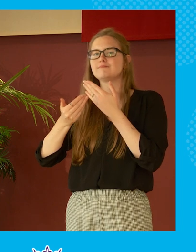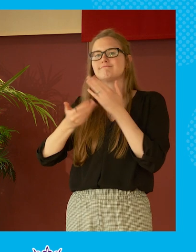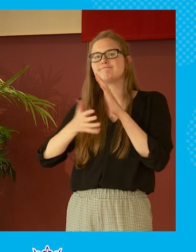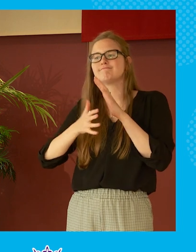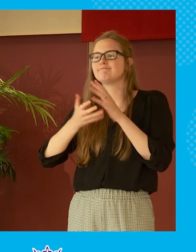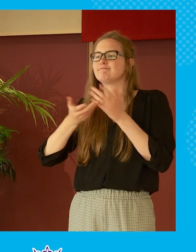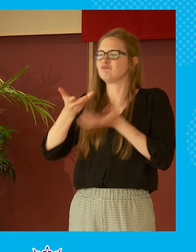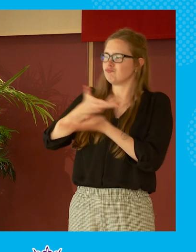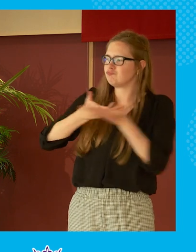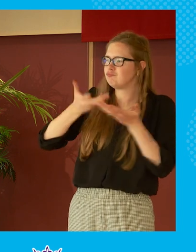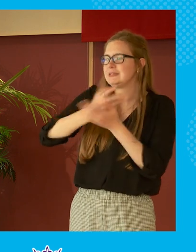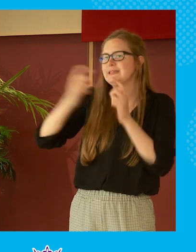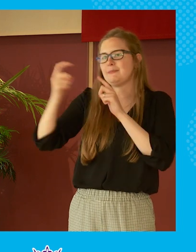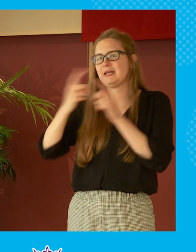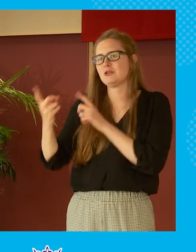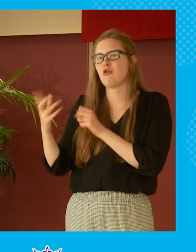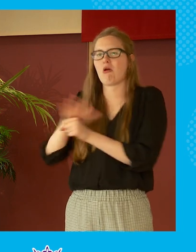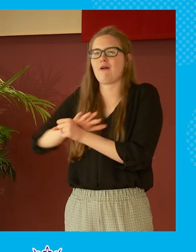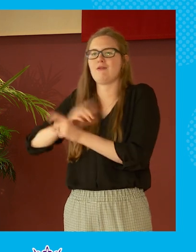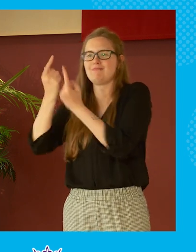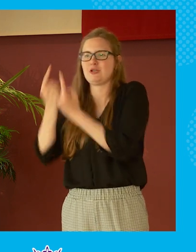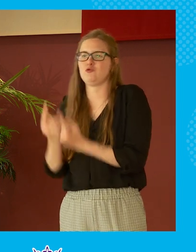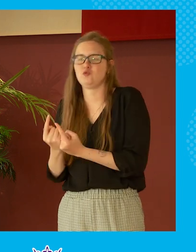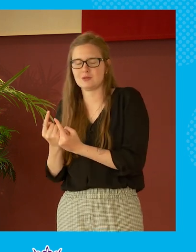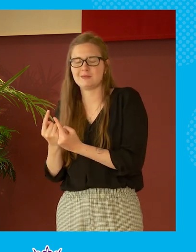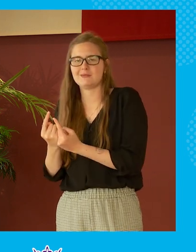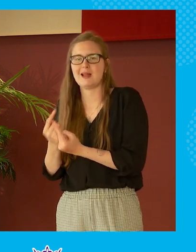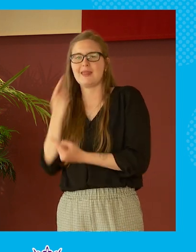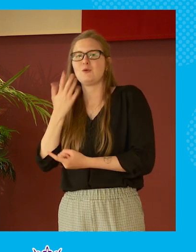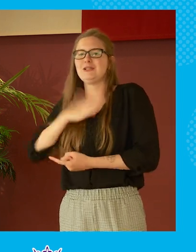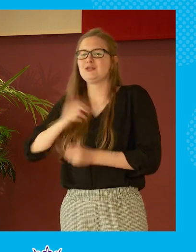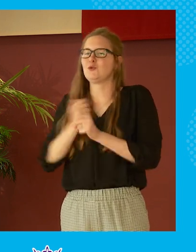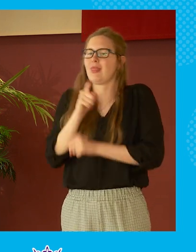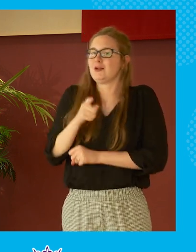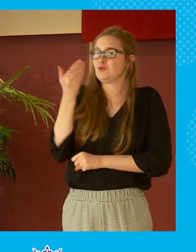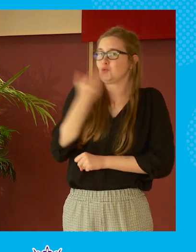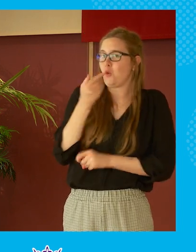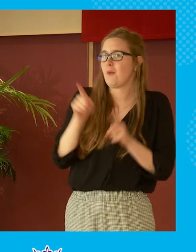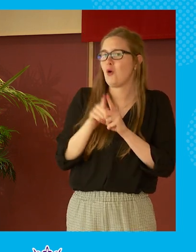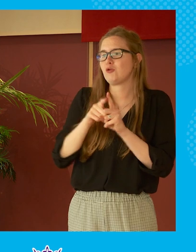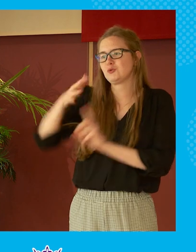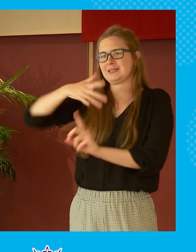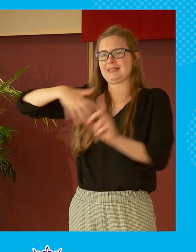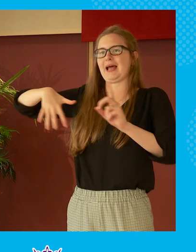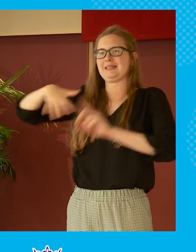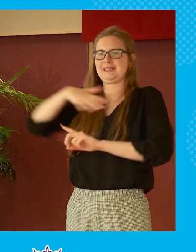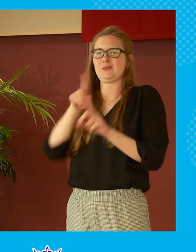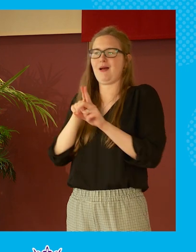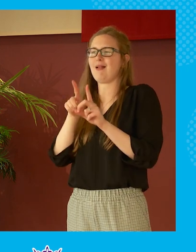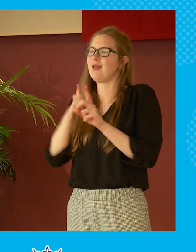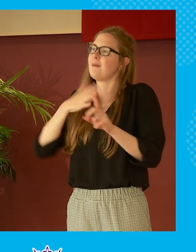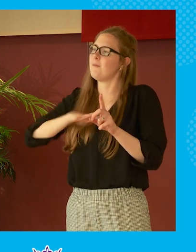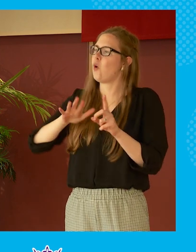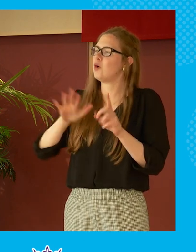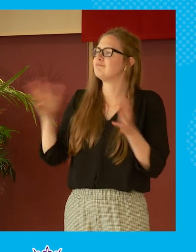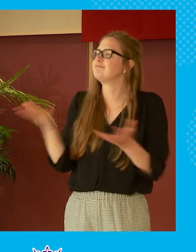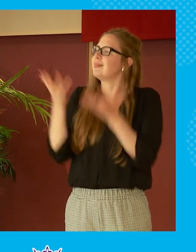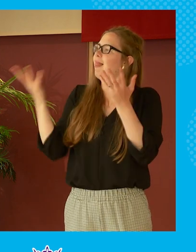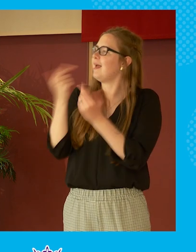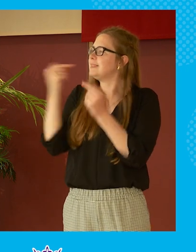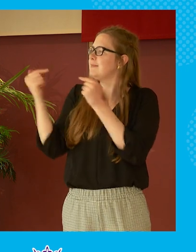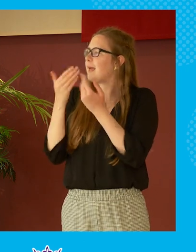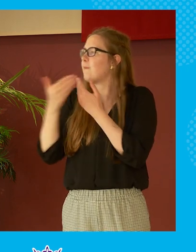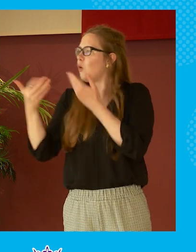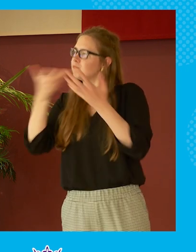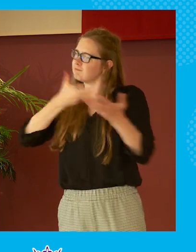debate and actually addressing the issue at hand and i think we need to do more of that not just in schools but but as a society we need to do more play debating more more